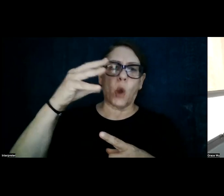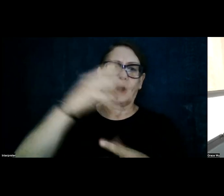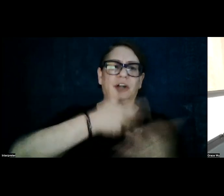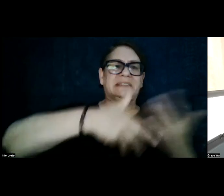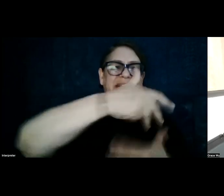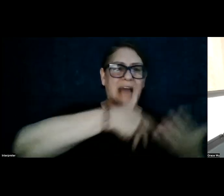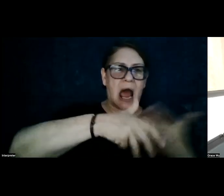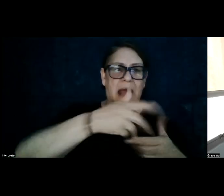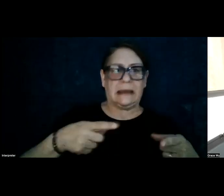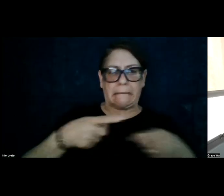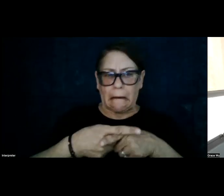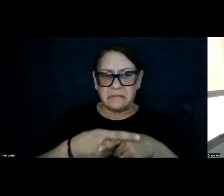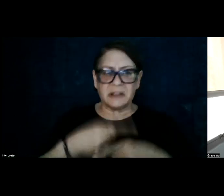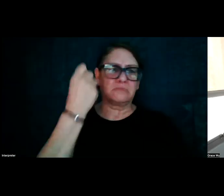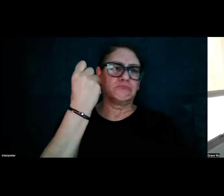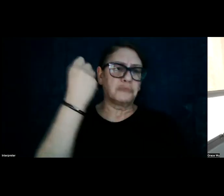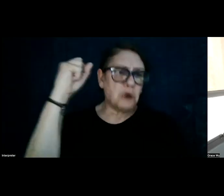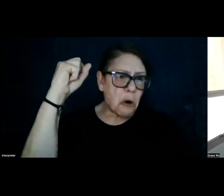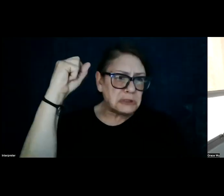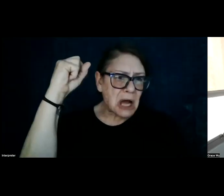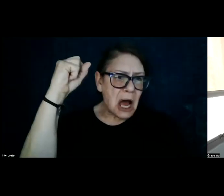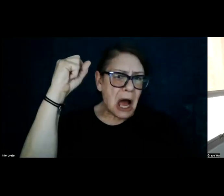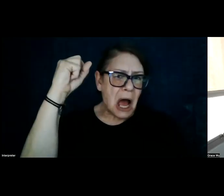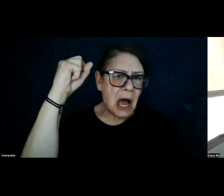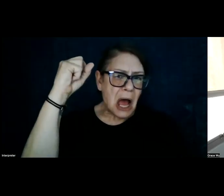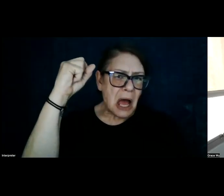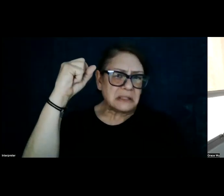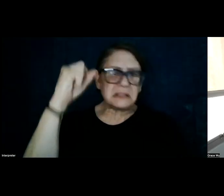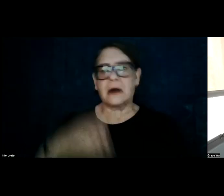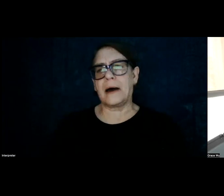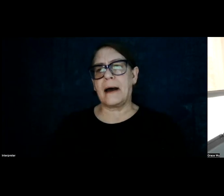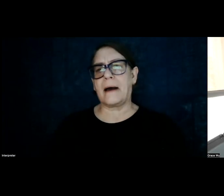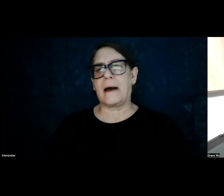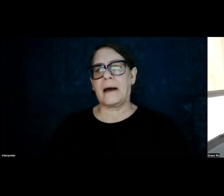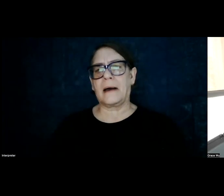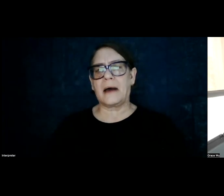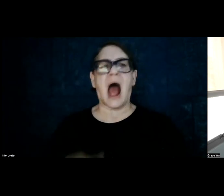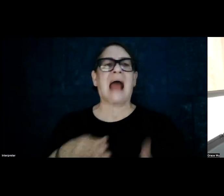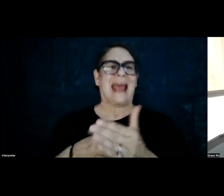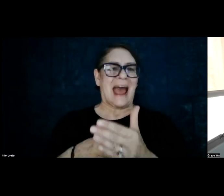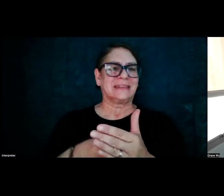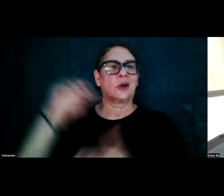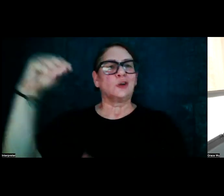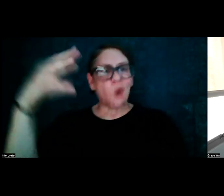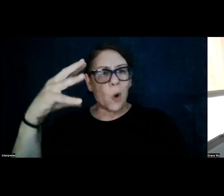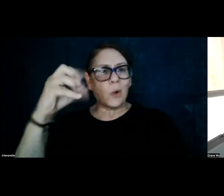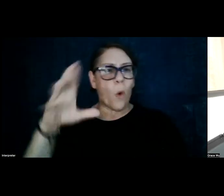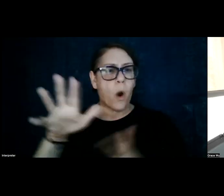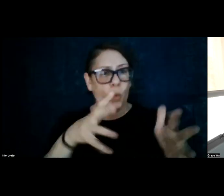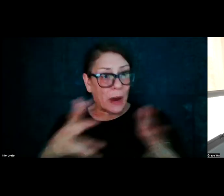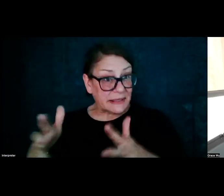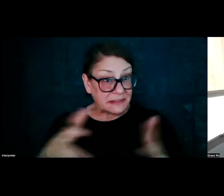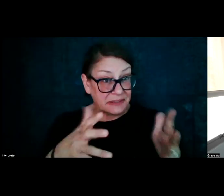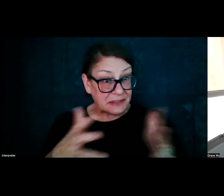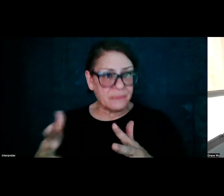protests, bans against utility scale solar or wind, and